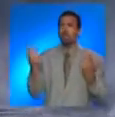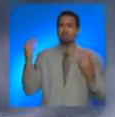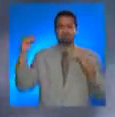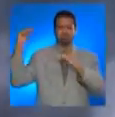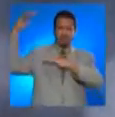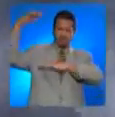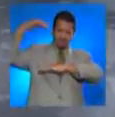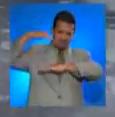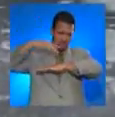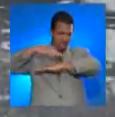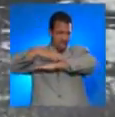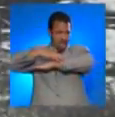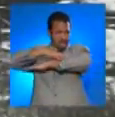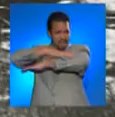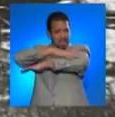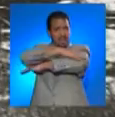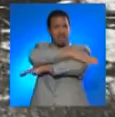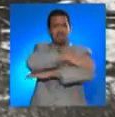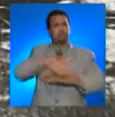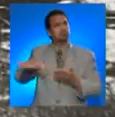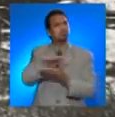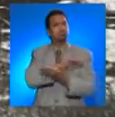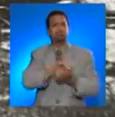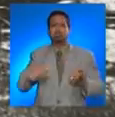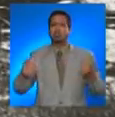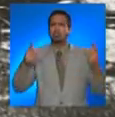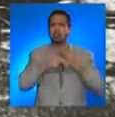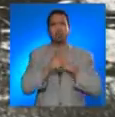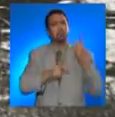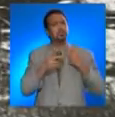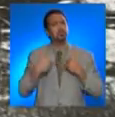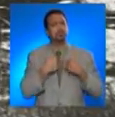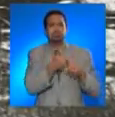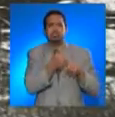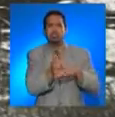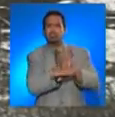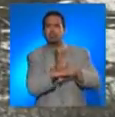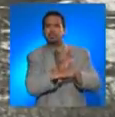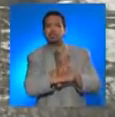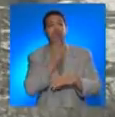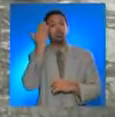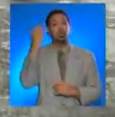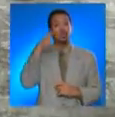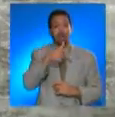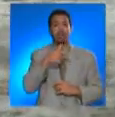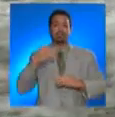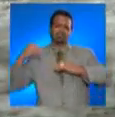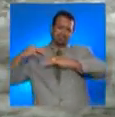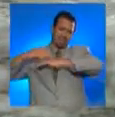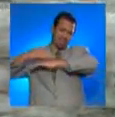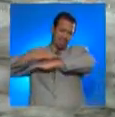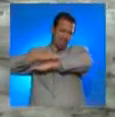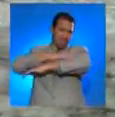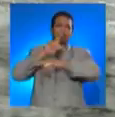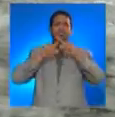Damage was most significant in the commercial sector, where the waves entirely flooded the stores facing the bay.